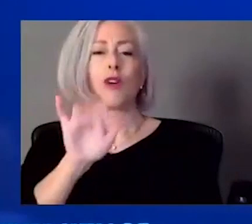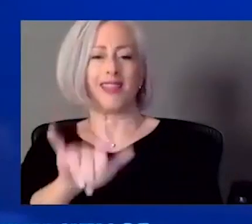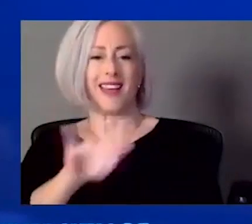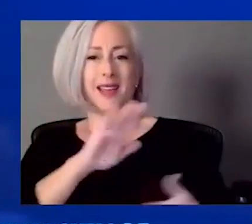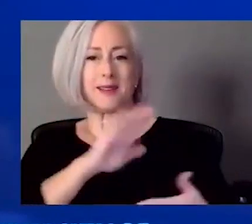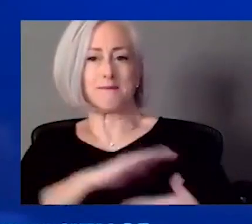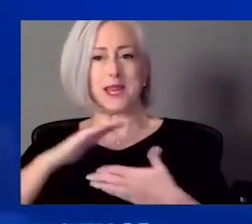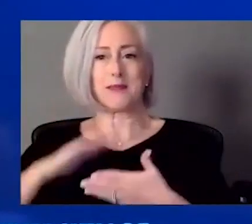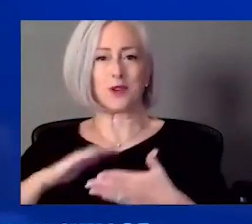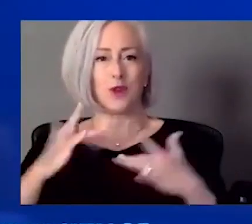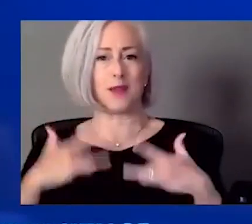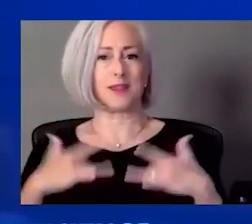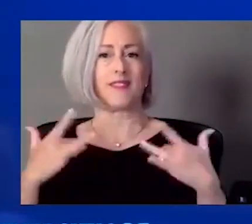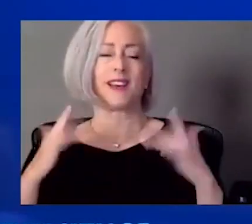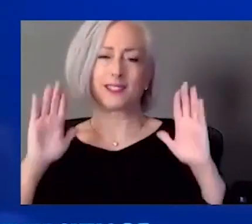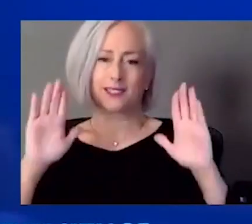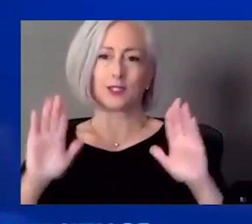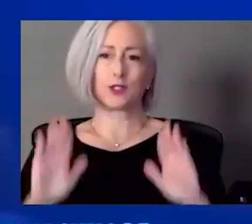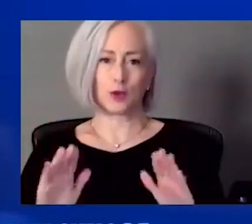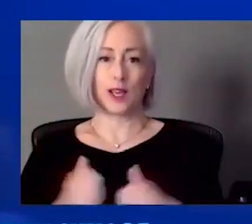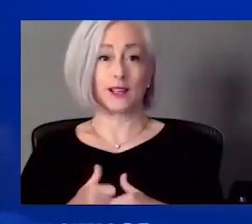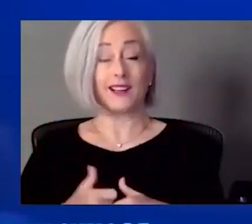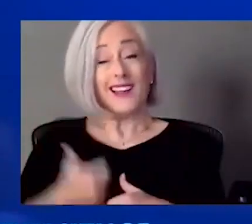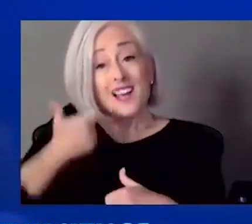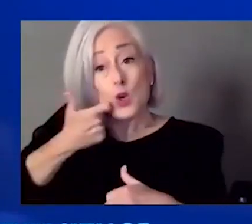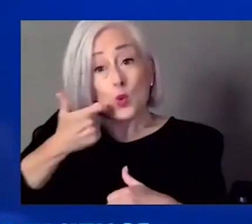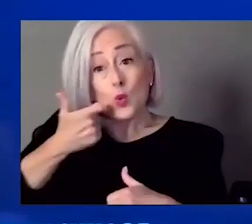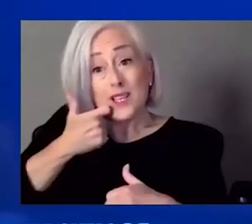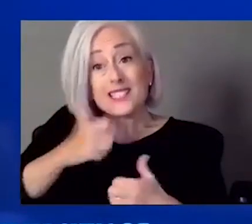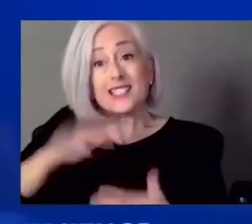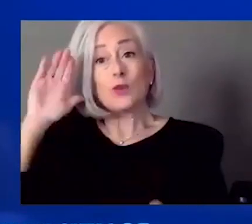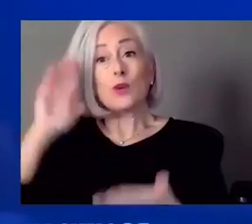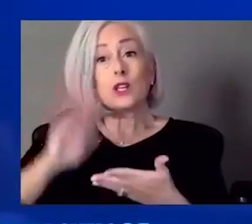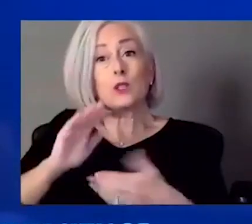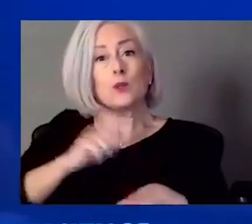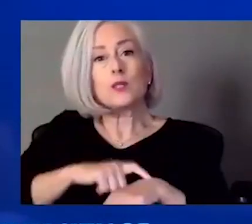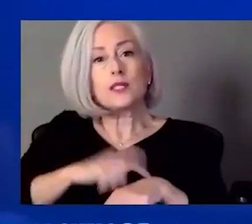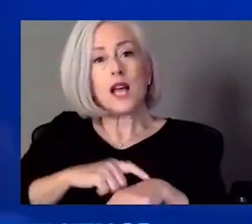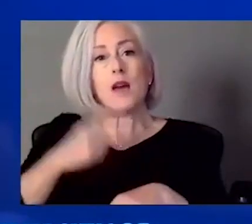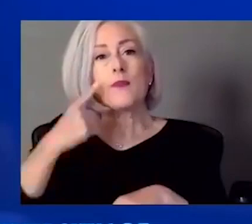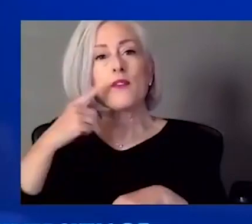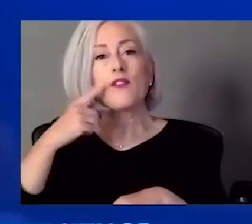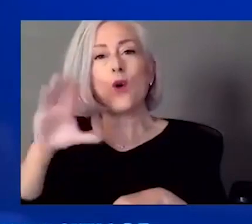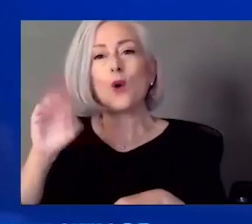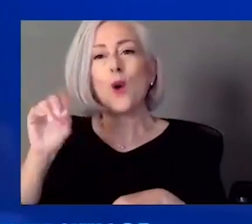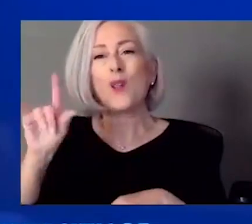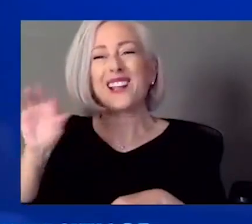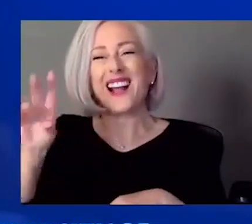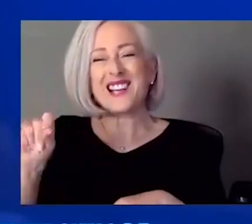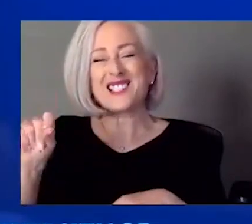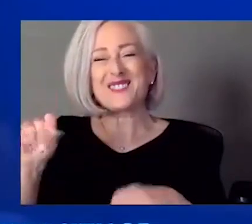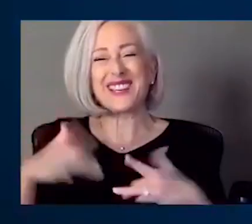just reduced the, uh, time that you need to get your colonoscopy. So maybe a colonoscopy events coming up.